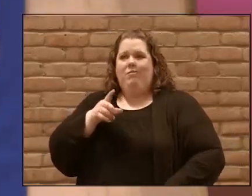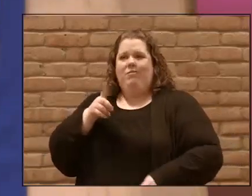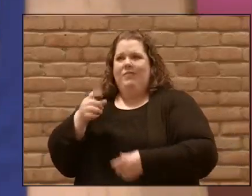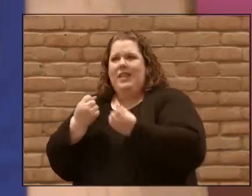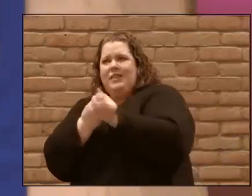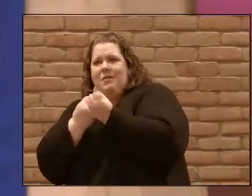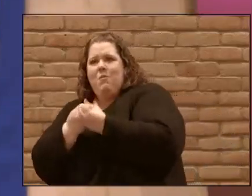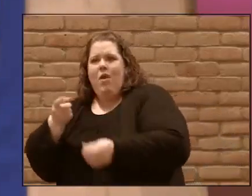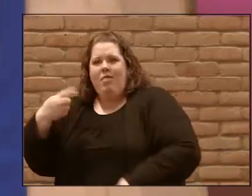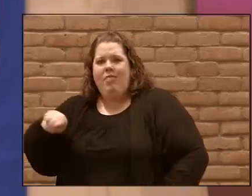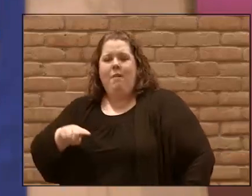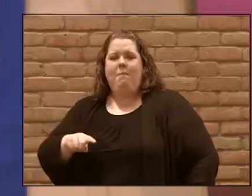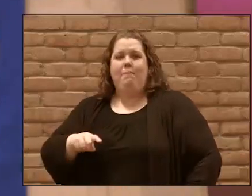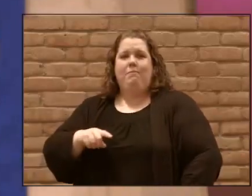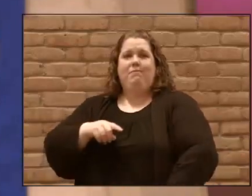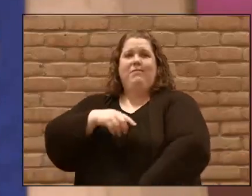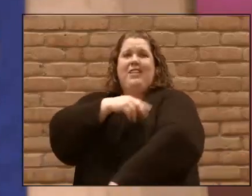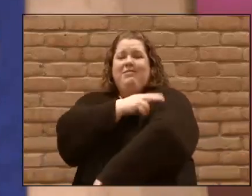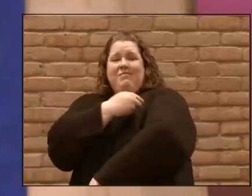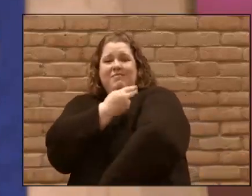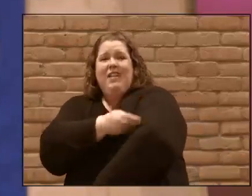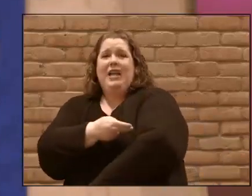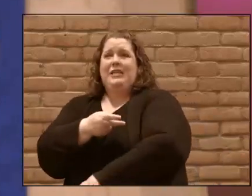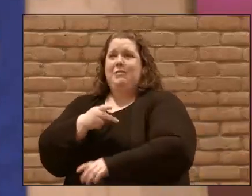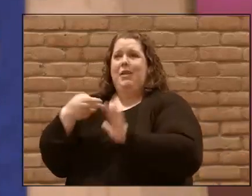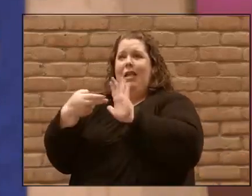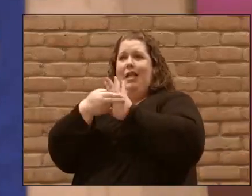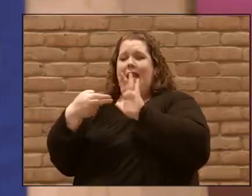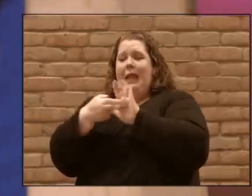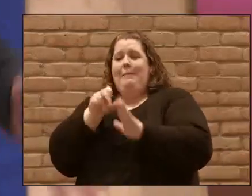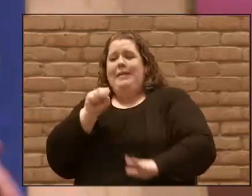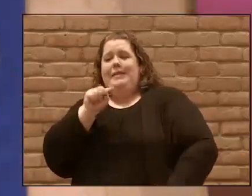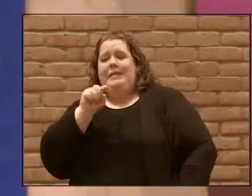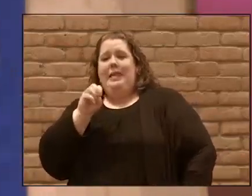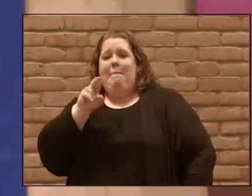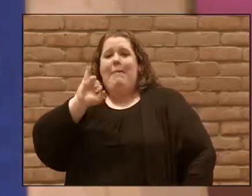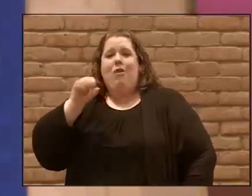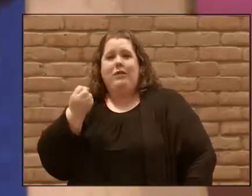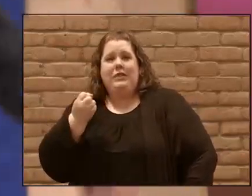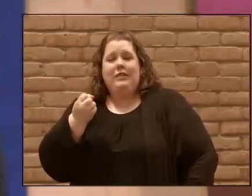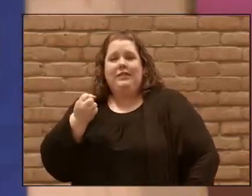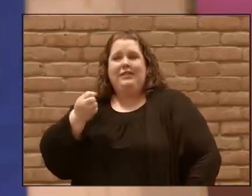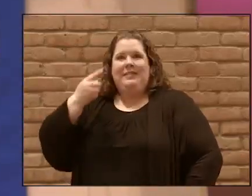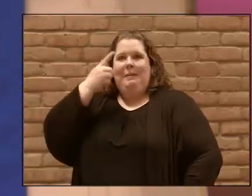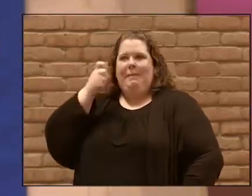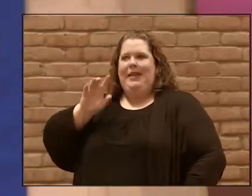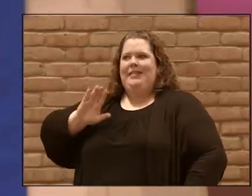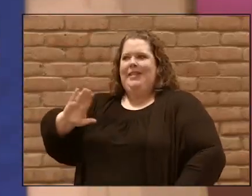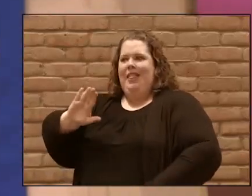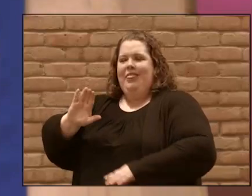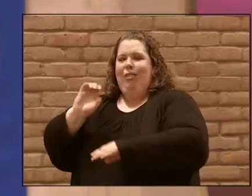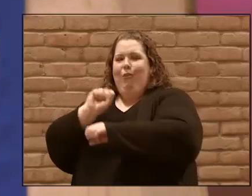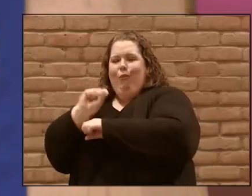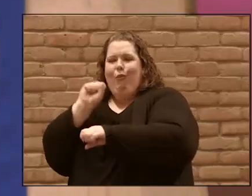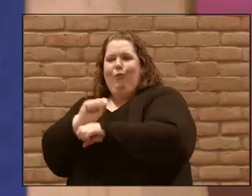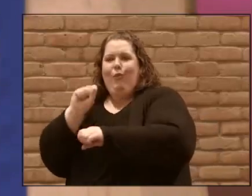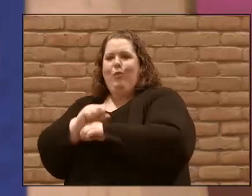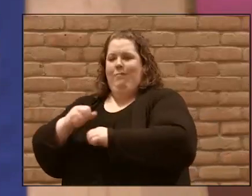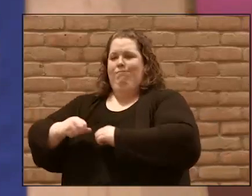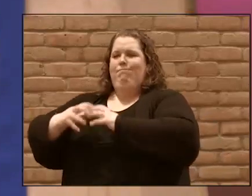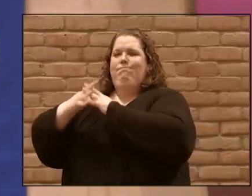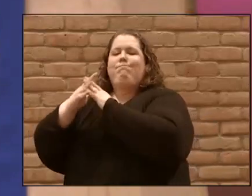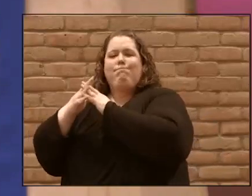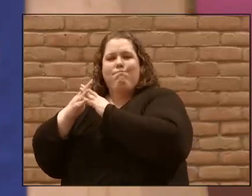think almost every hospital is named like St. Mary's or St. John's or St. Joe's? It's because